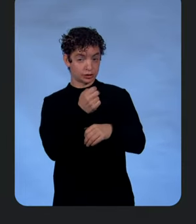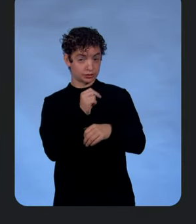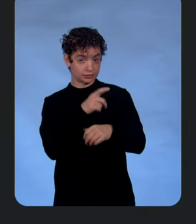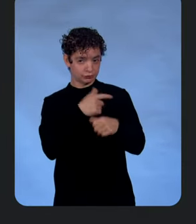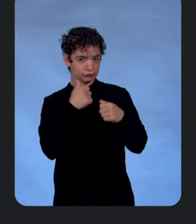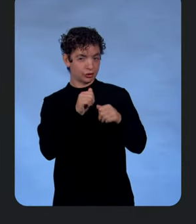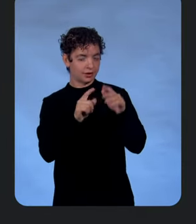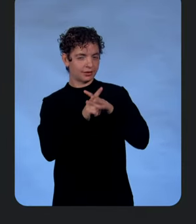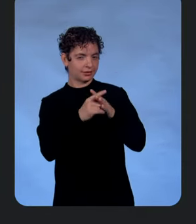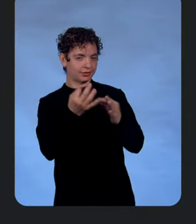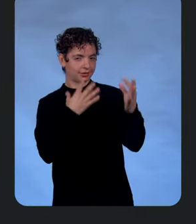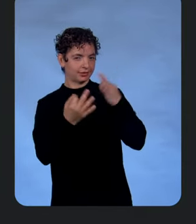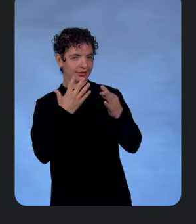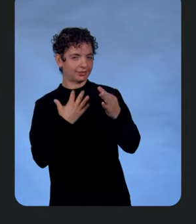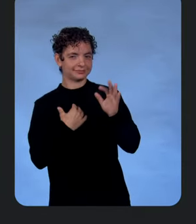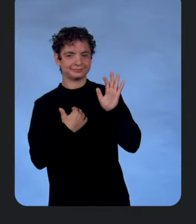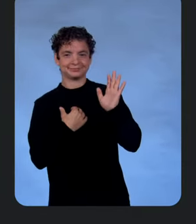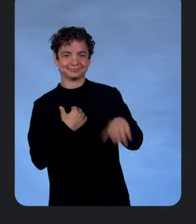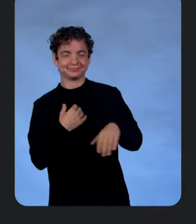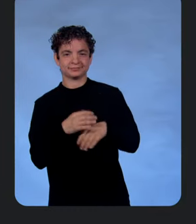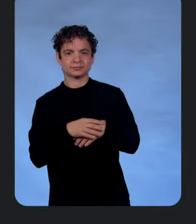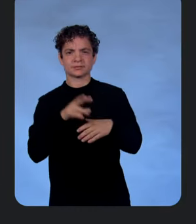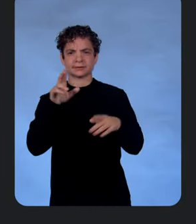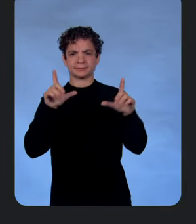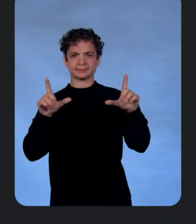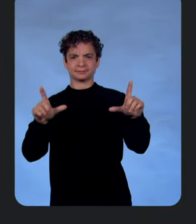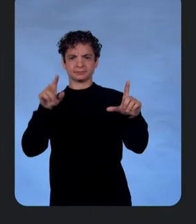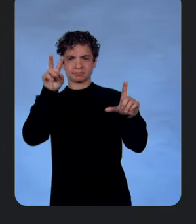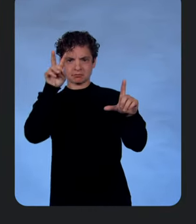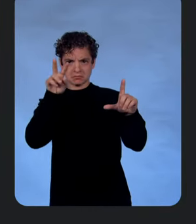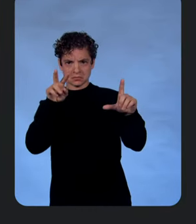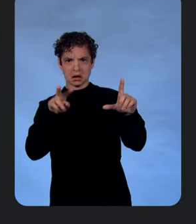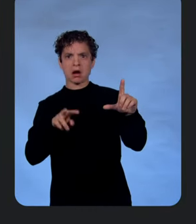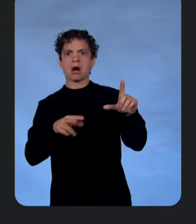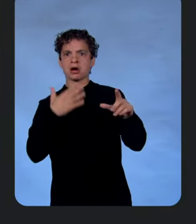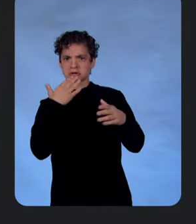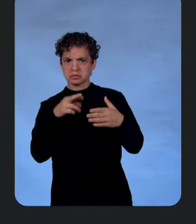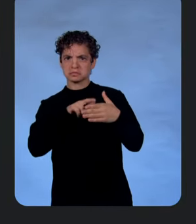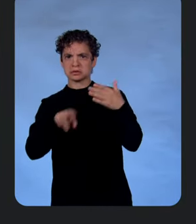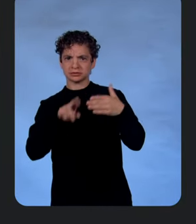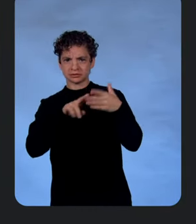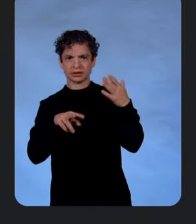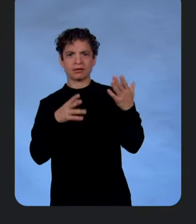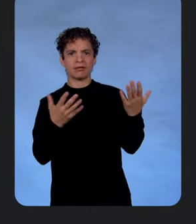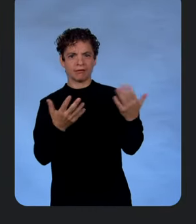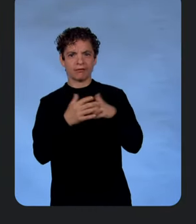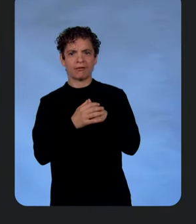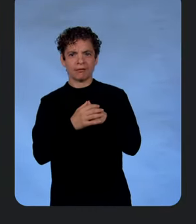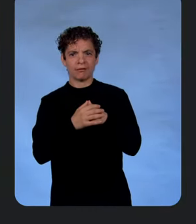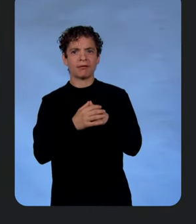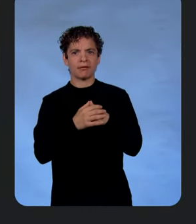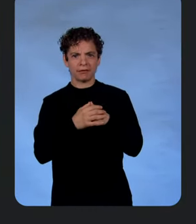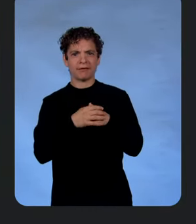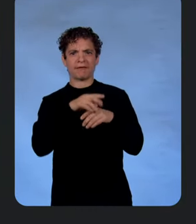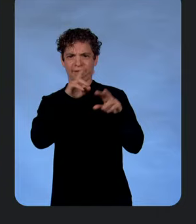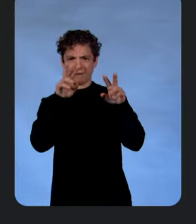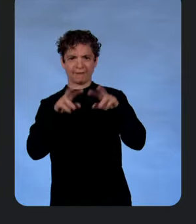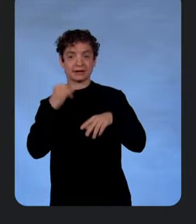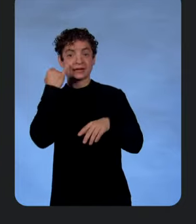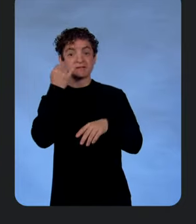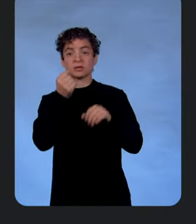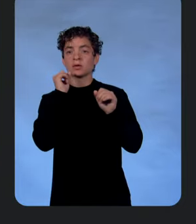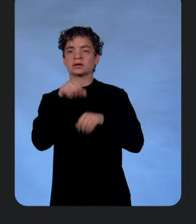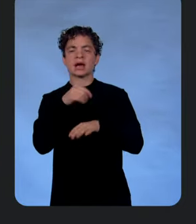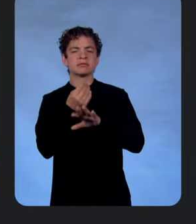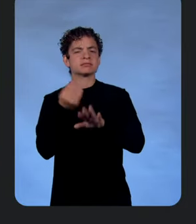All right. Look at the results. Yeah. So we got some great stuff back. Those are pretty good results. So look, if you take away anything from this